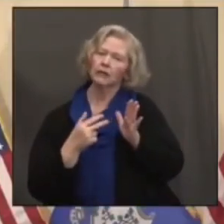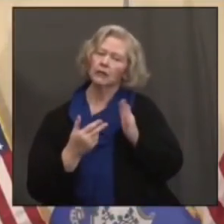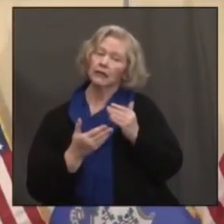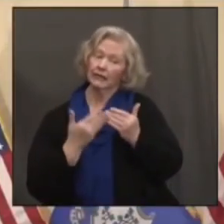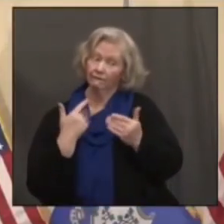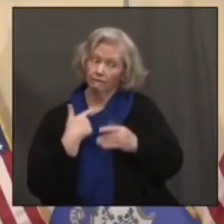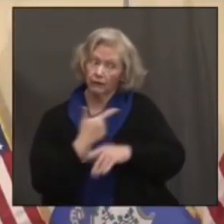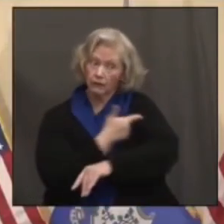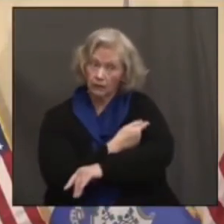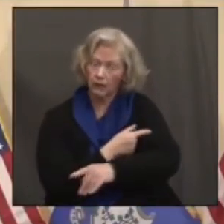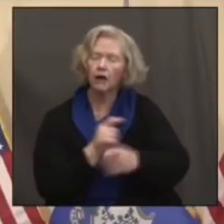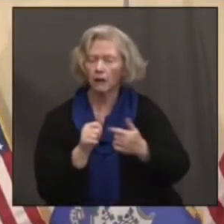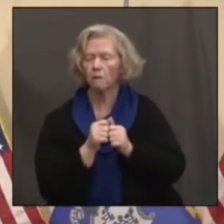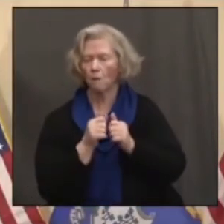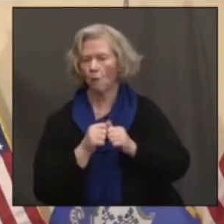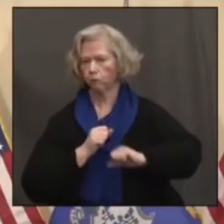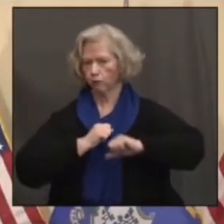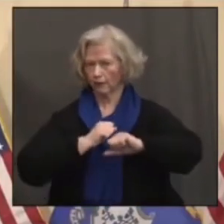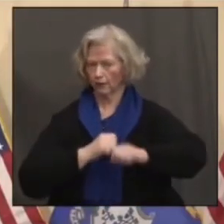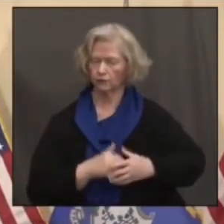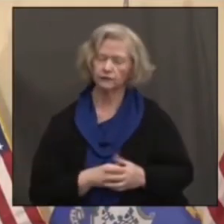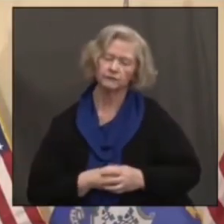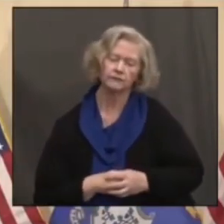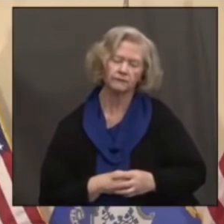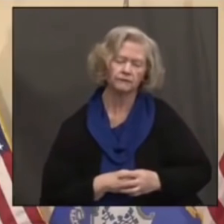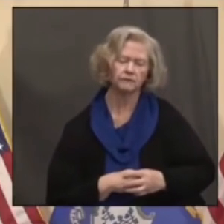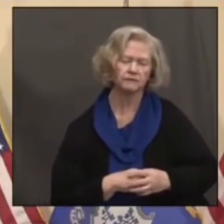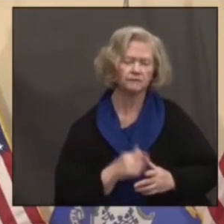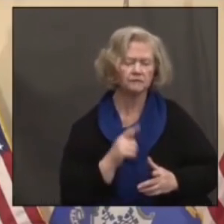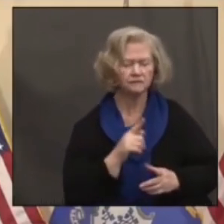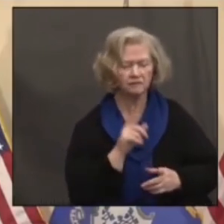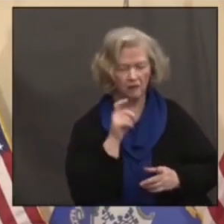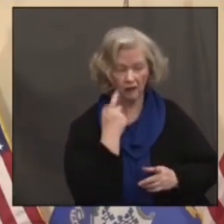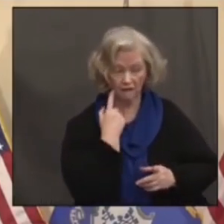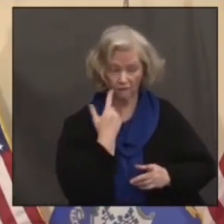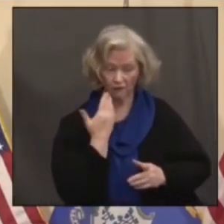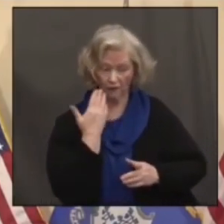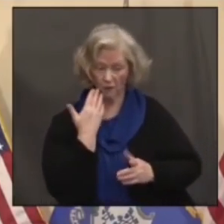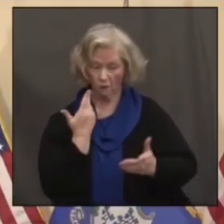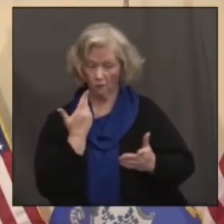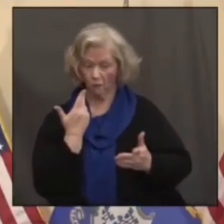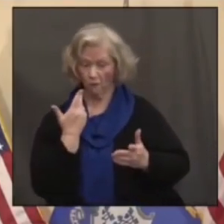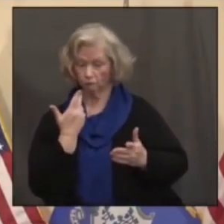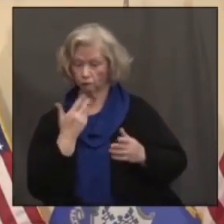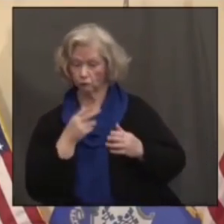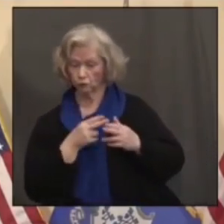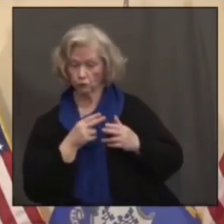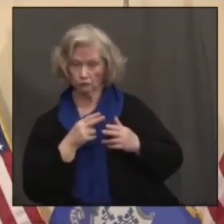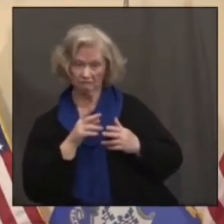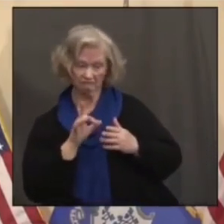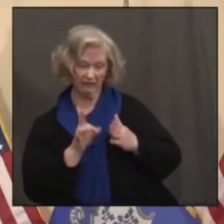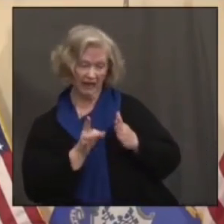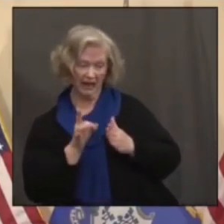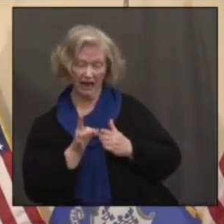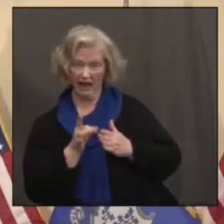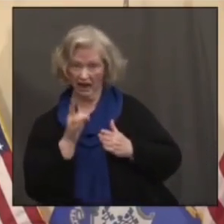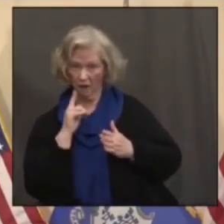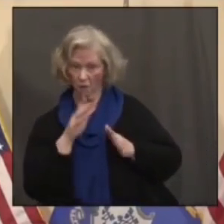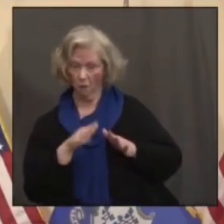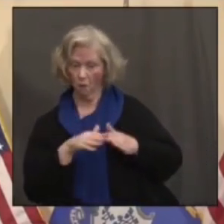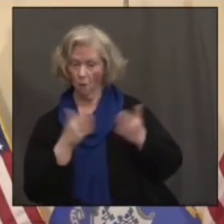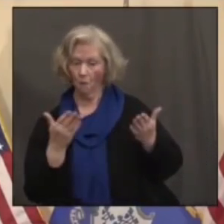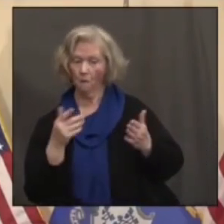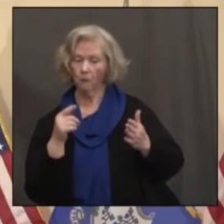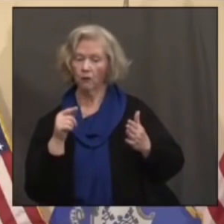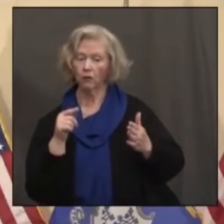Thank you. And to the governor, I know we're just about eight hours or so away from eligibility reopening or opening to another age